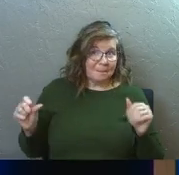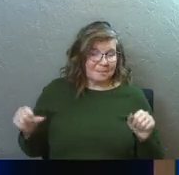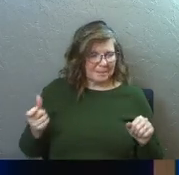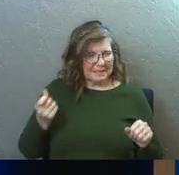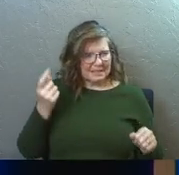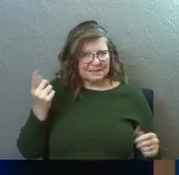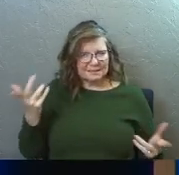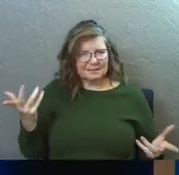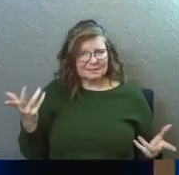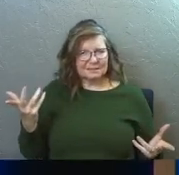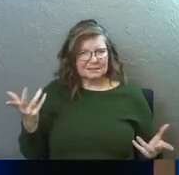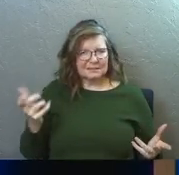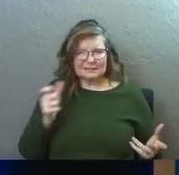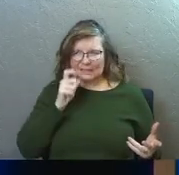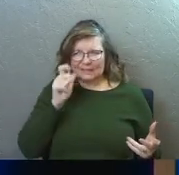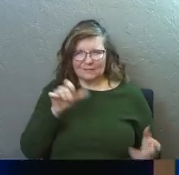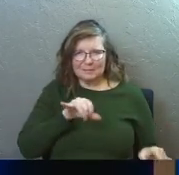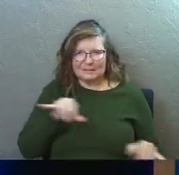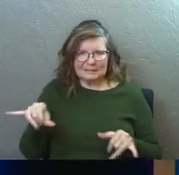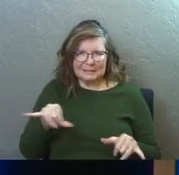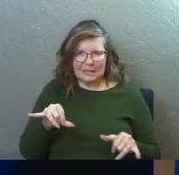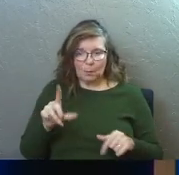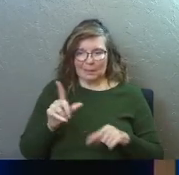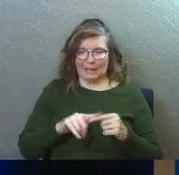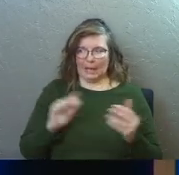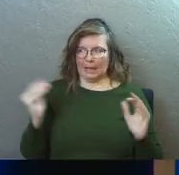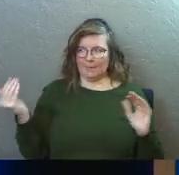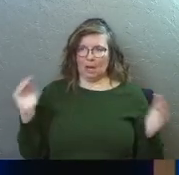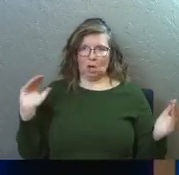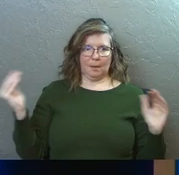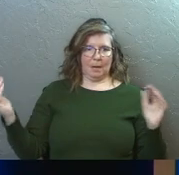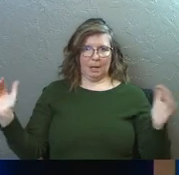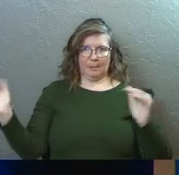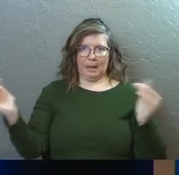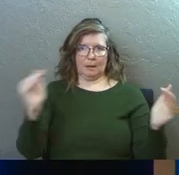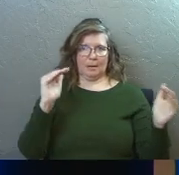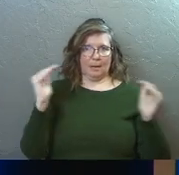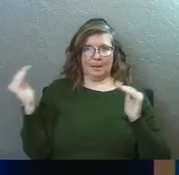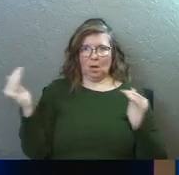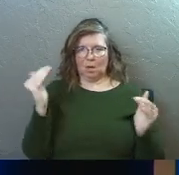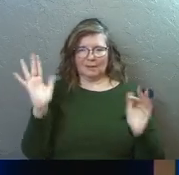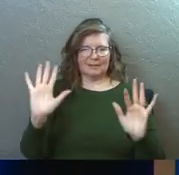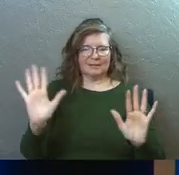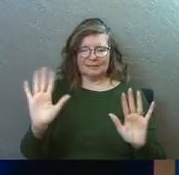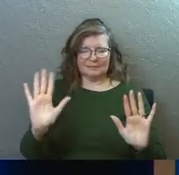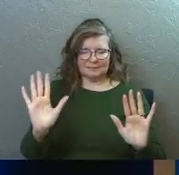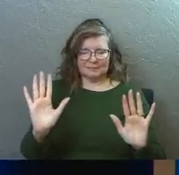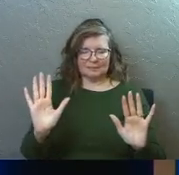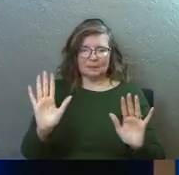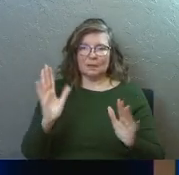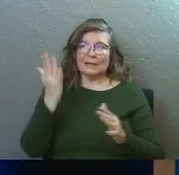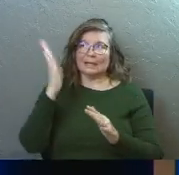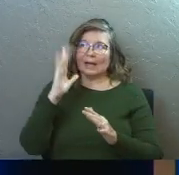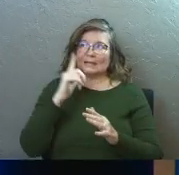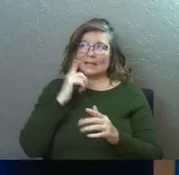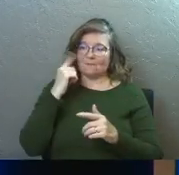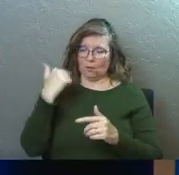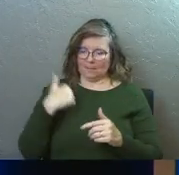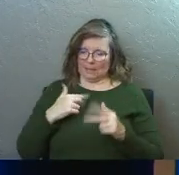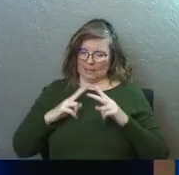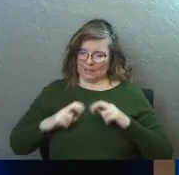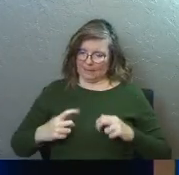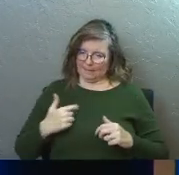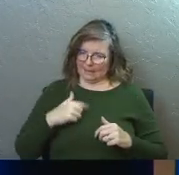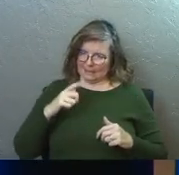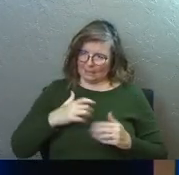Does that make sense, church? We can't get caught comparing rests and saying, here's how you should do this. Here's how... What does God say about rest?